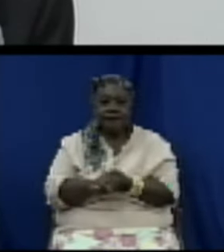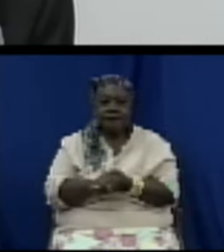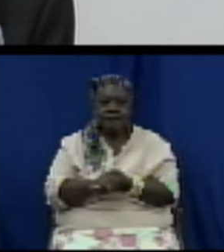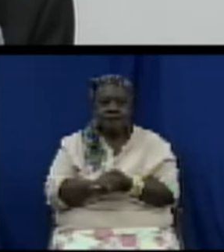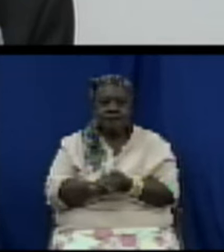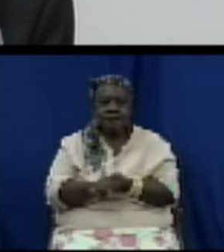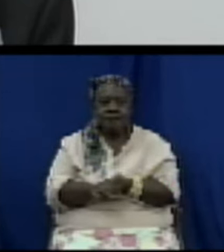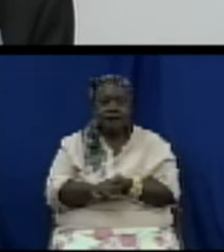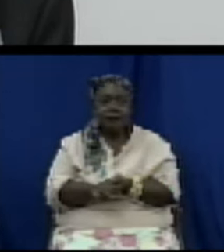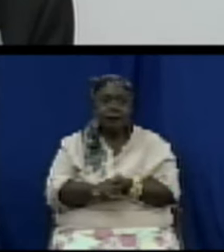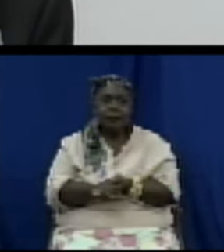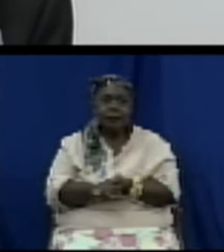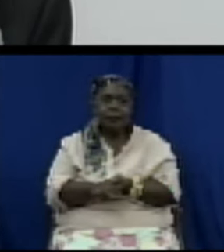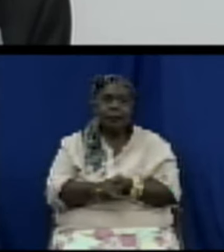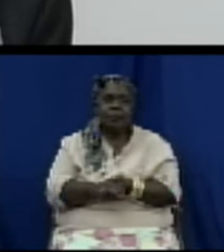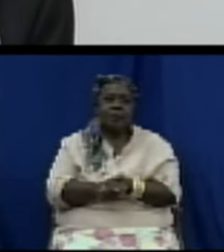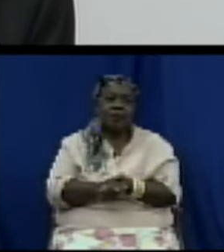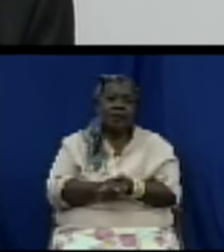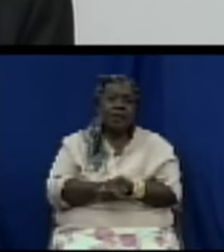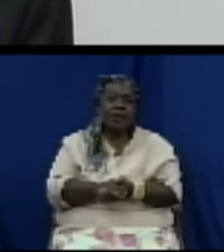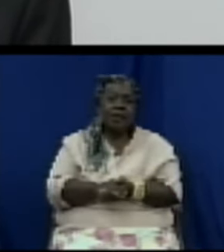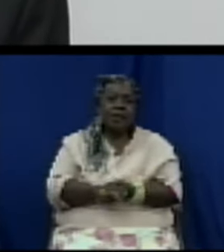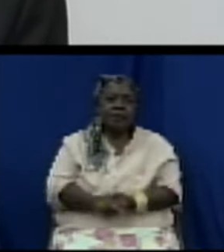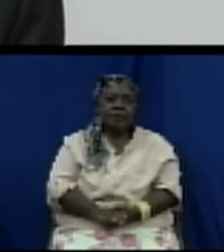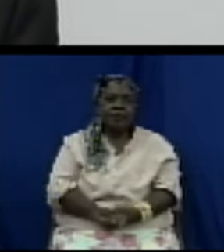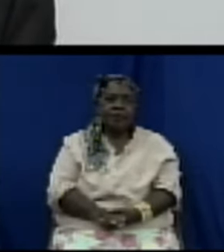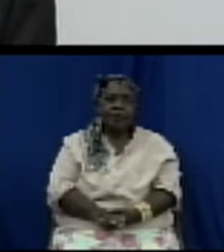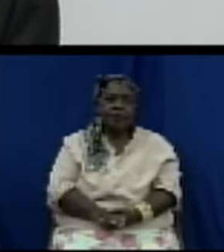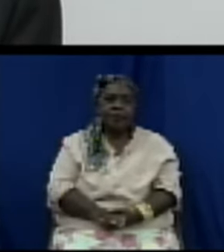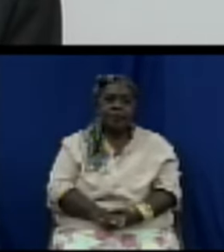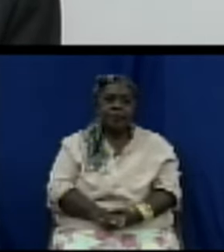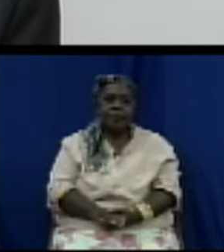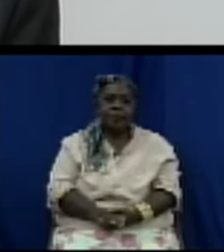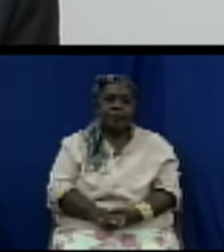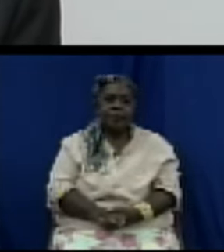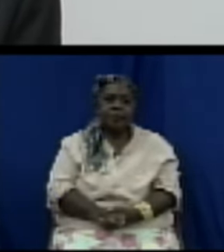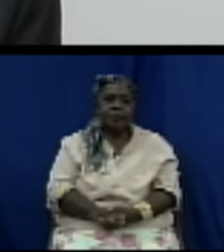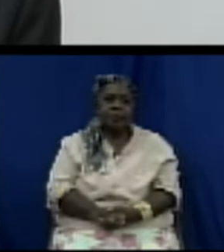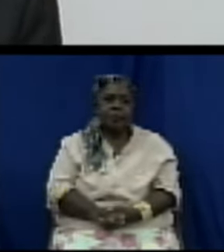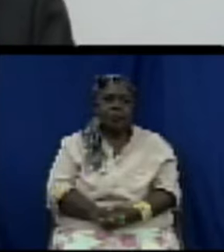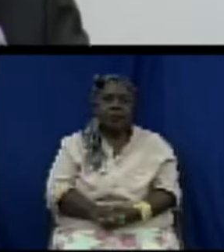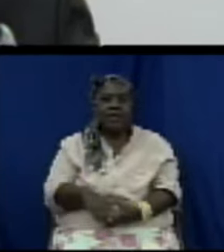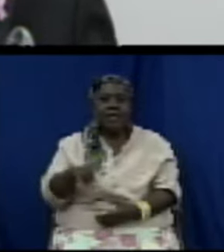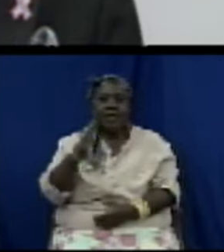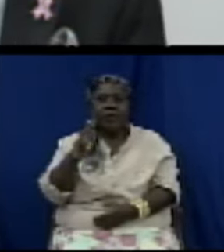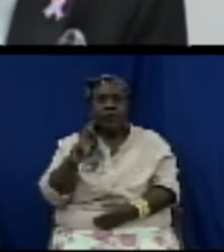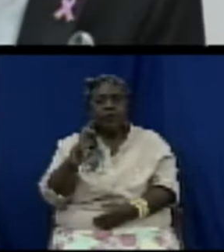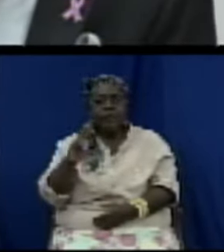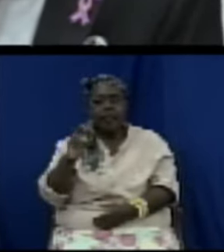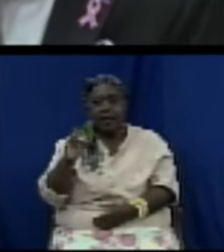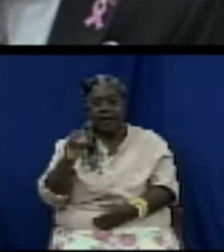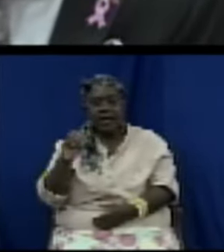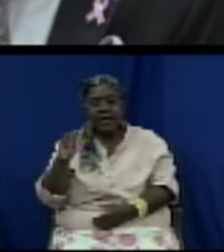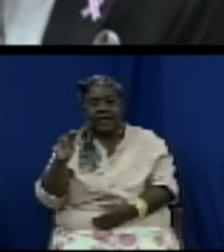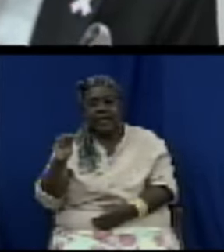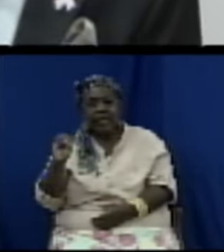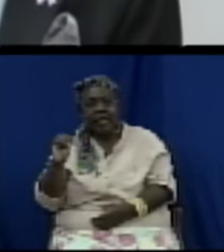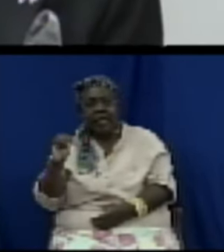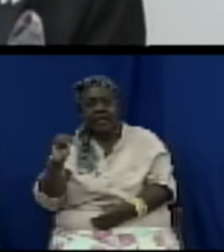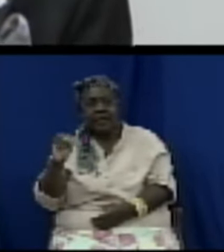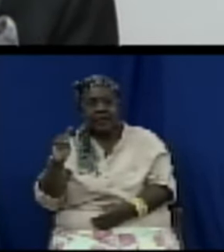thank you right the vendor or service provider